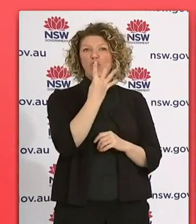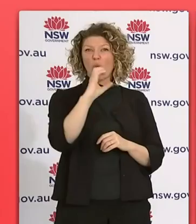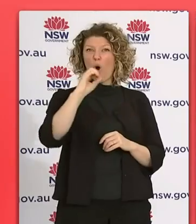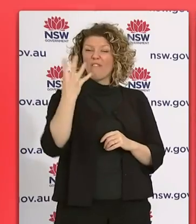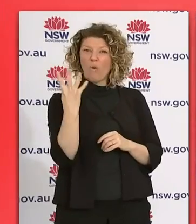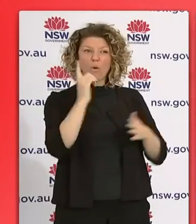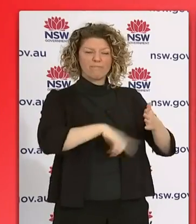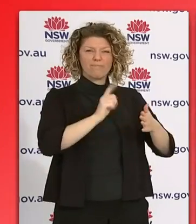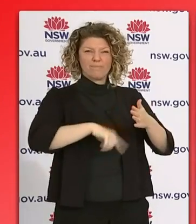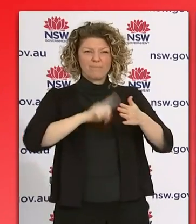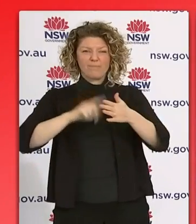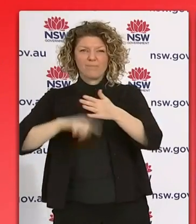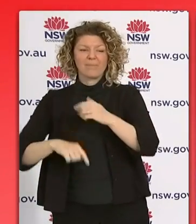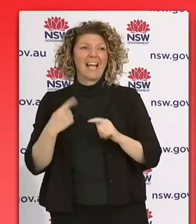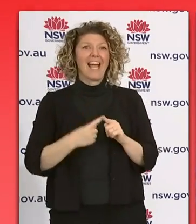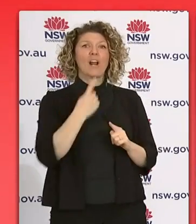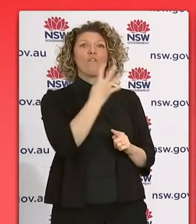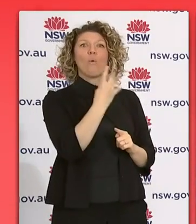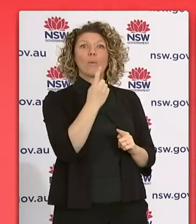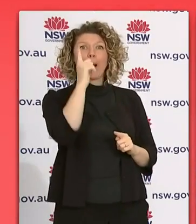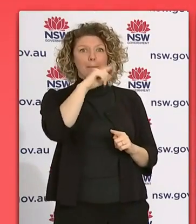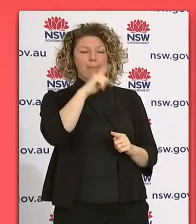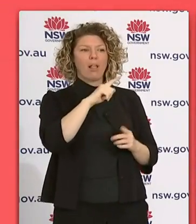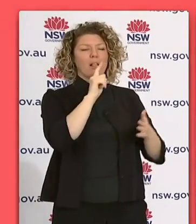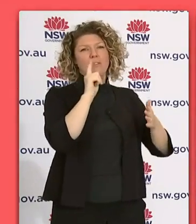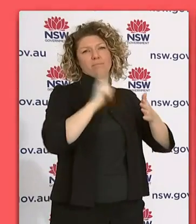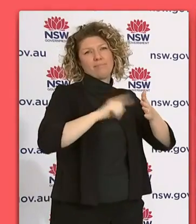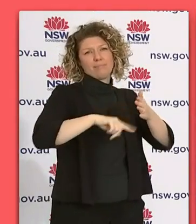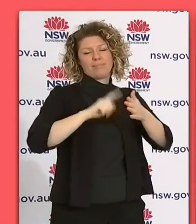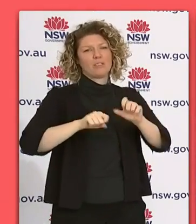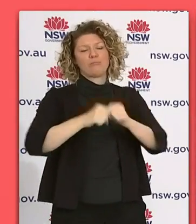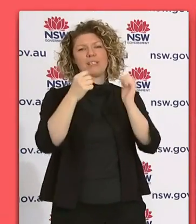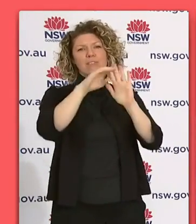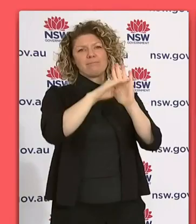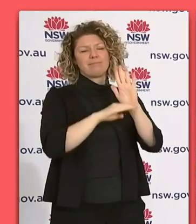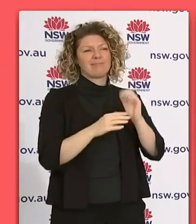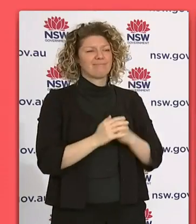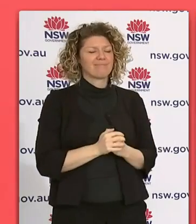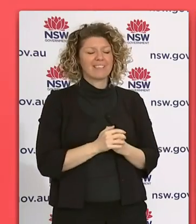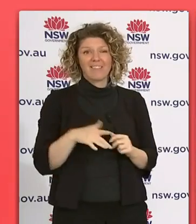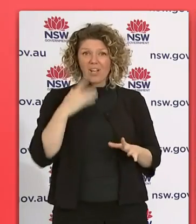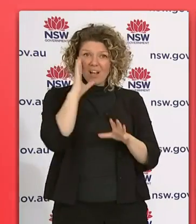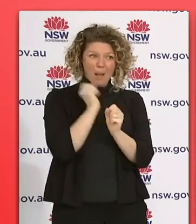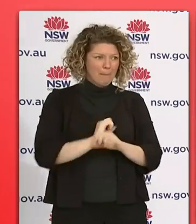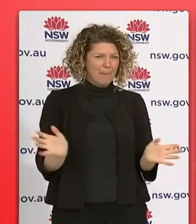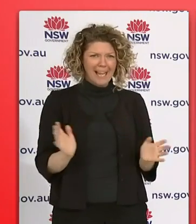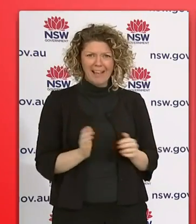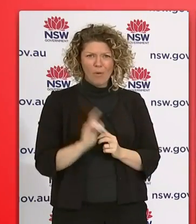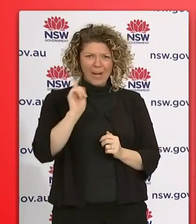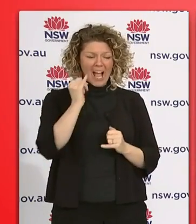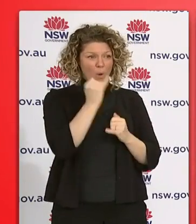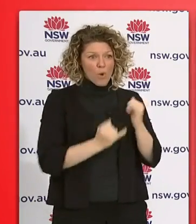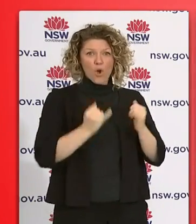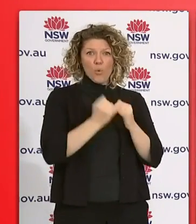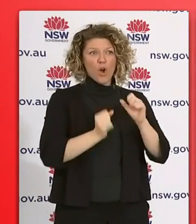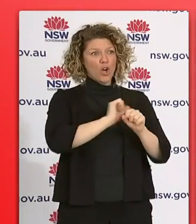issued and 41 people charged with breaches of the public health order. It's simply unbelievable at this point in the current crisis